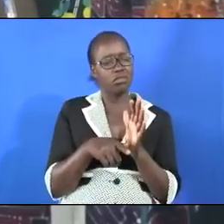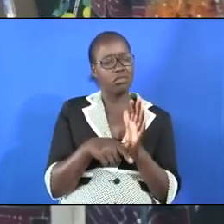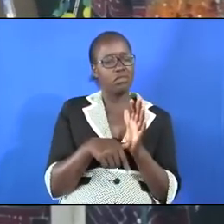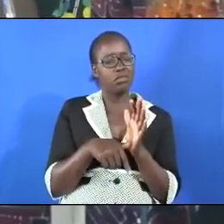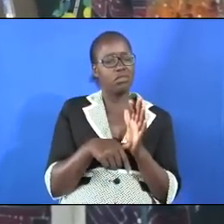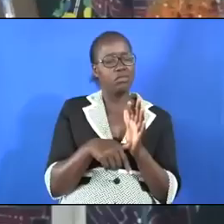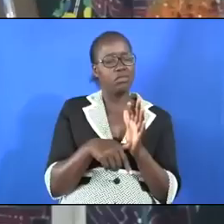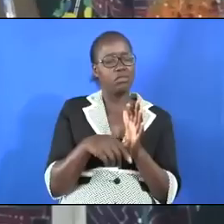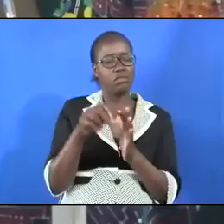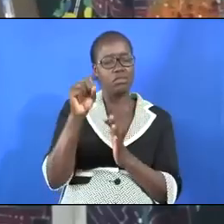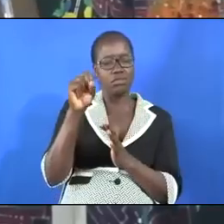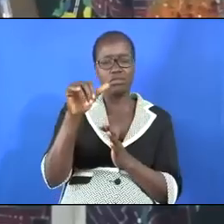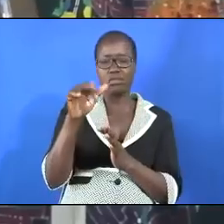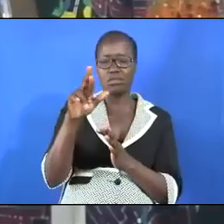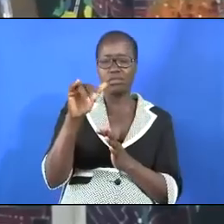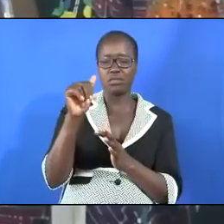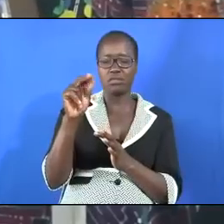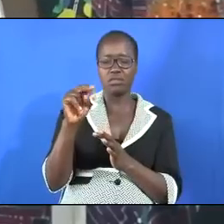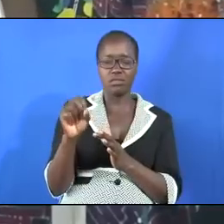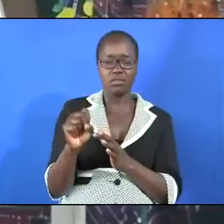be attacked by the Syrians who will